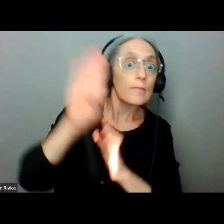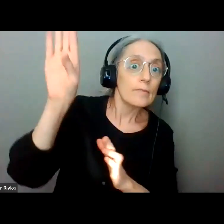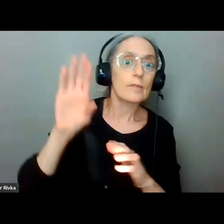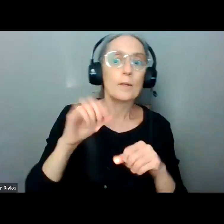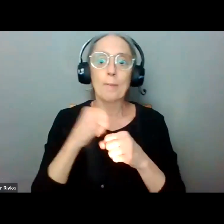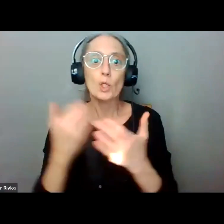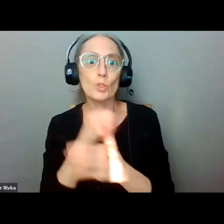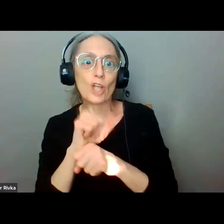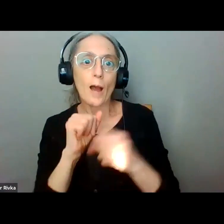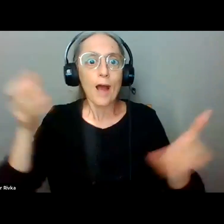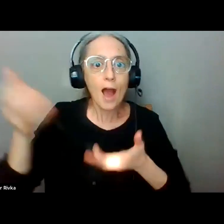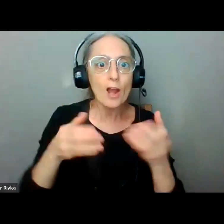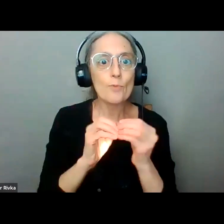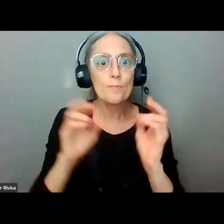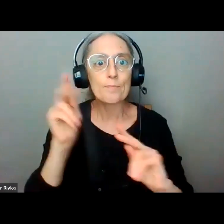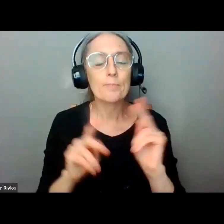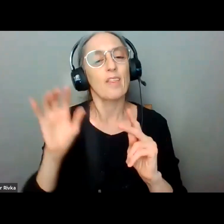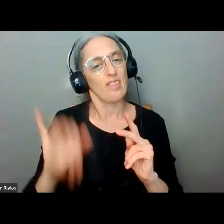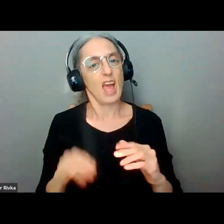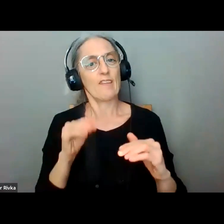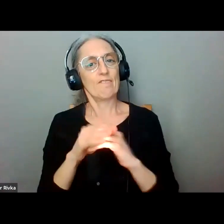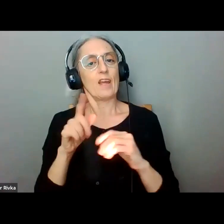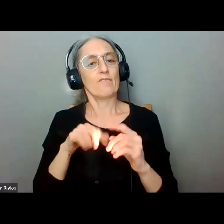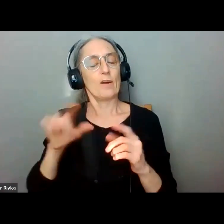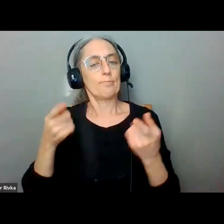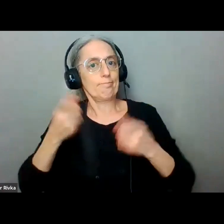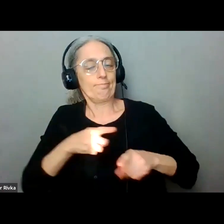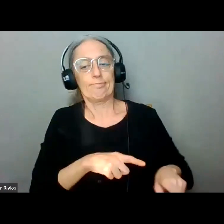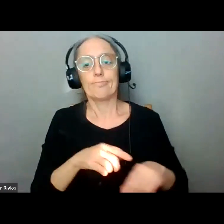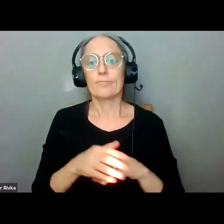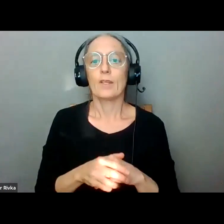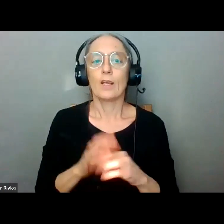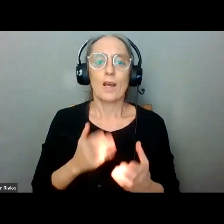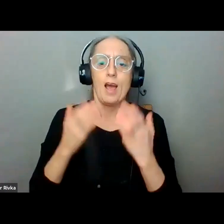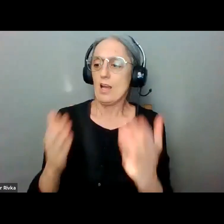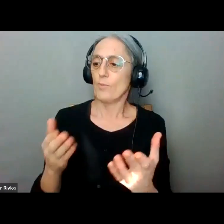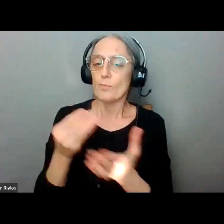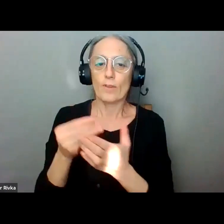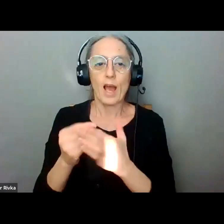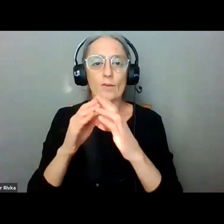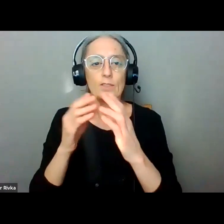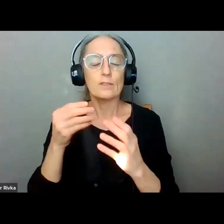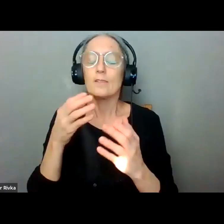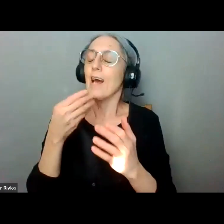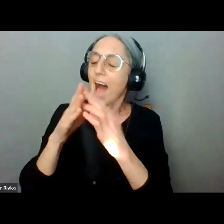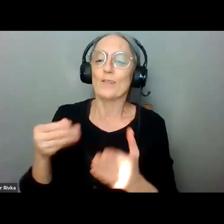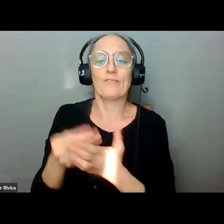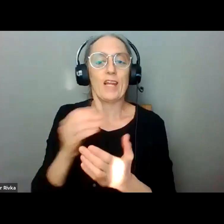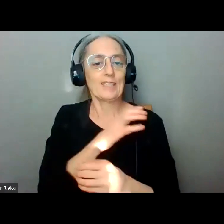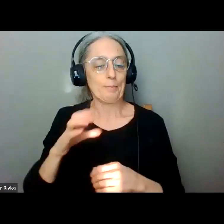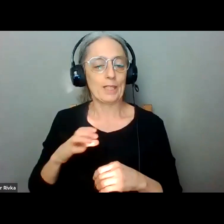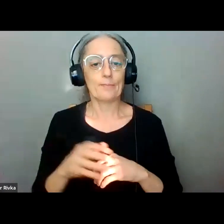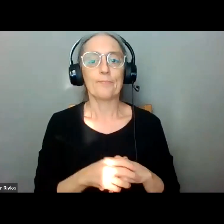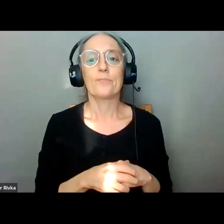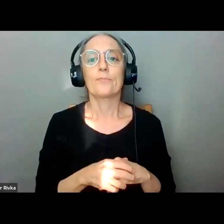example and this is an example i brought up to the to the uh house finance committee we have two areas near columbus